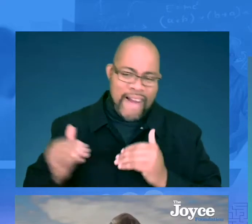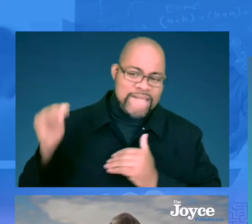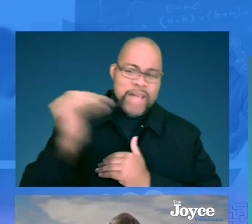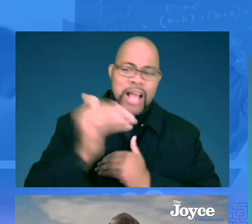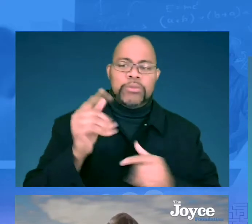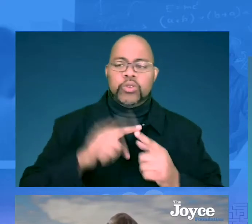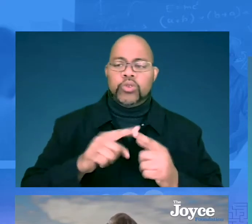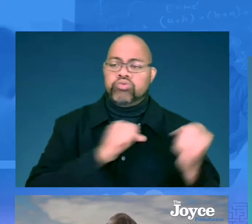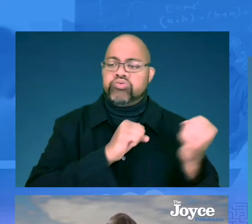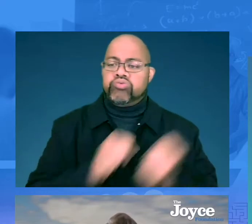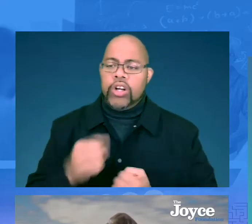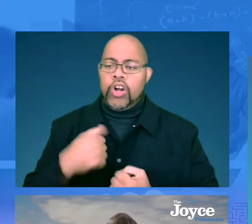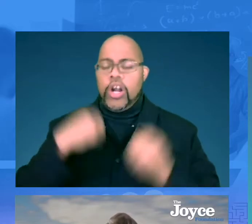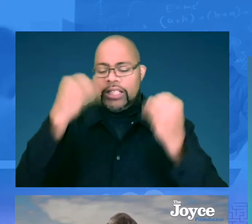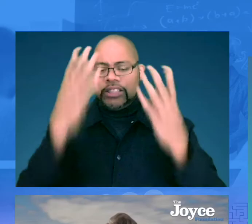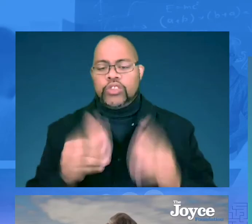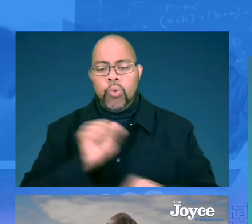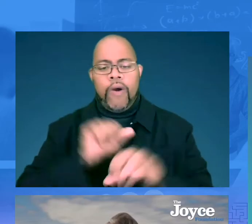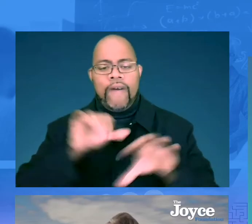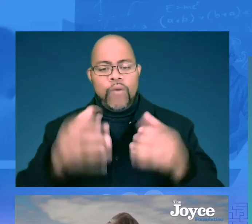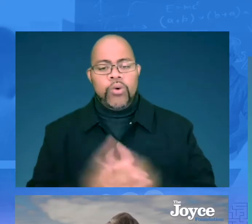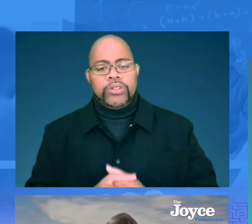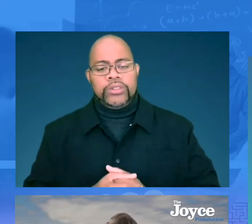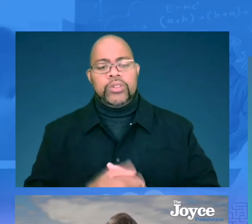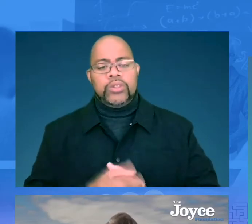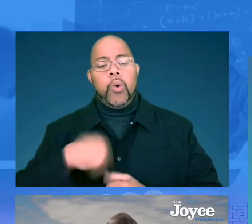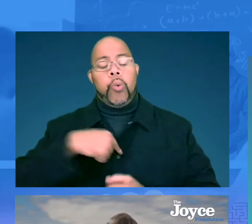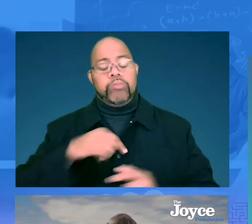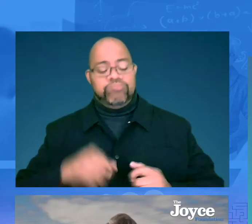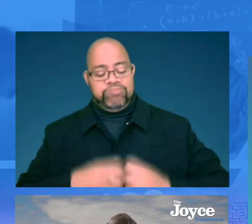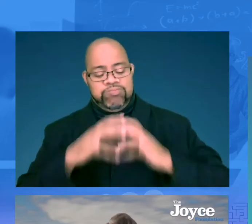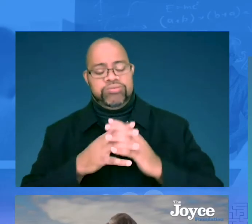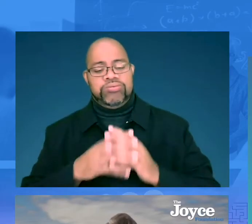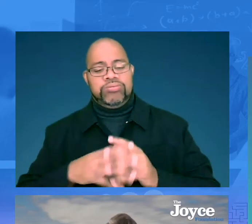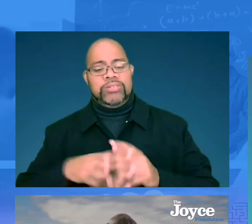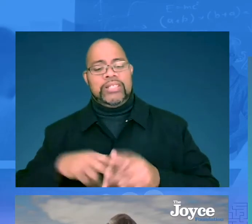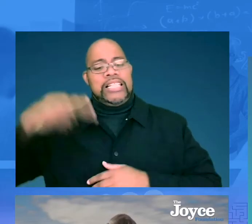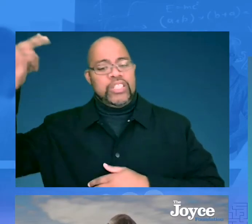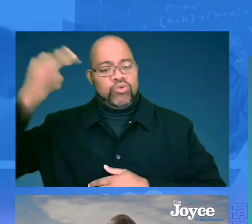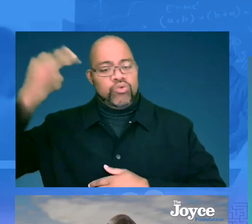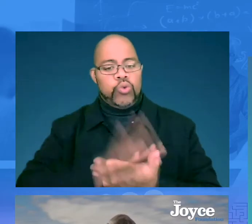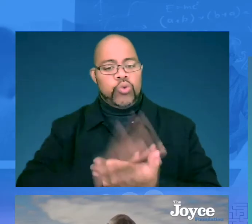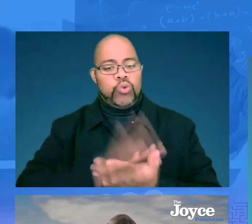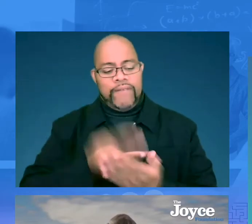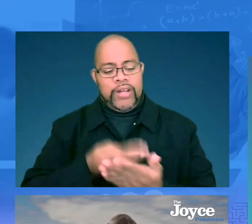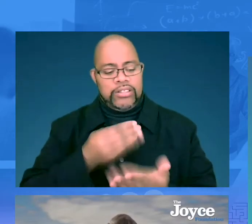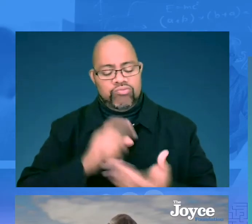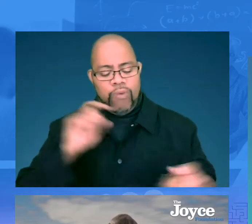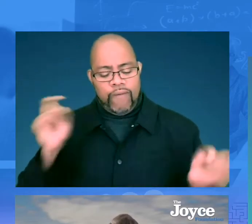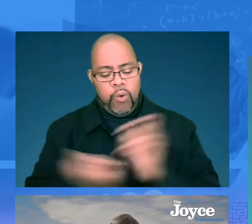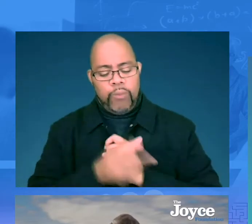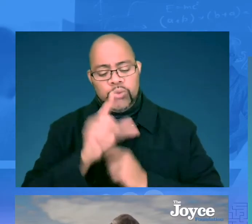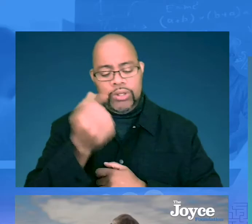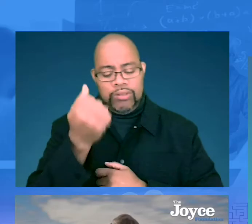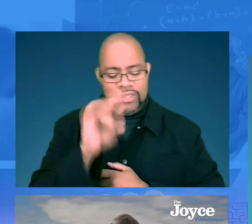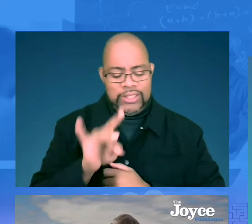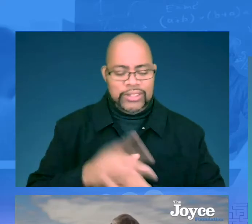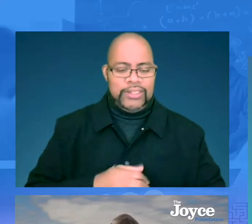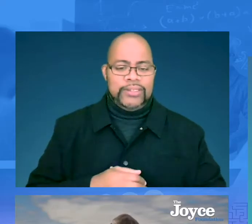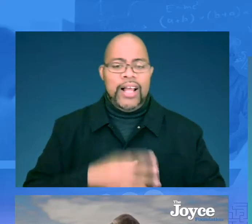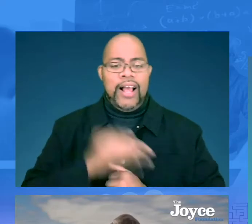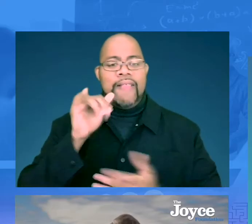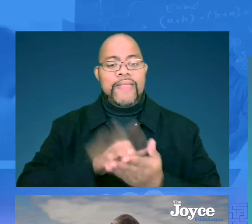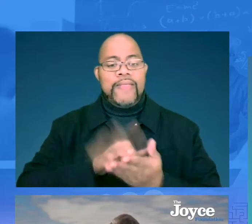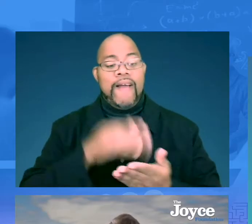advancements towards strengthening our teacher workforce. We enacted historic school funding reform in 2018,